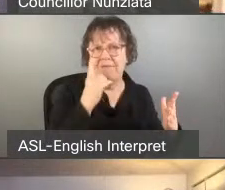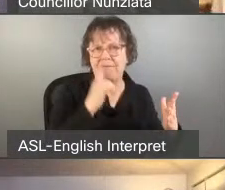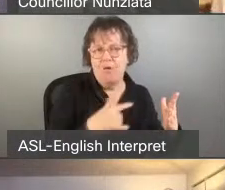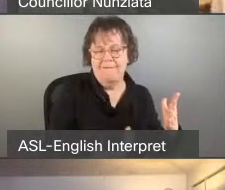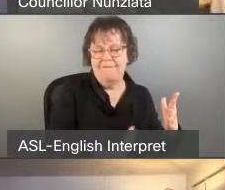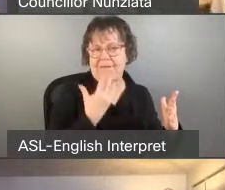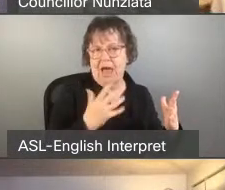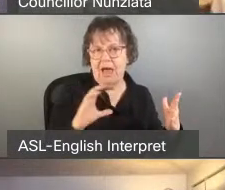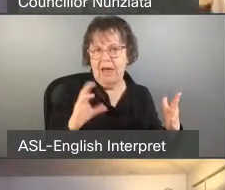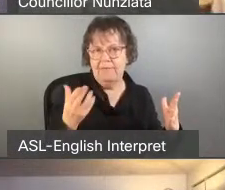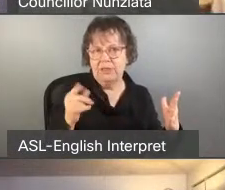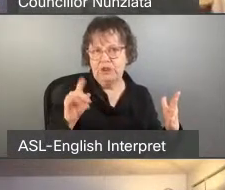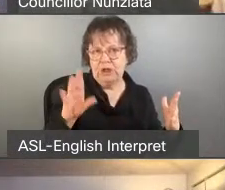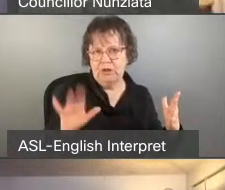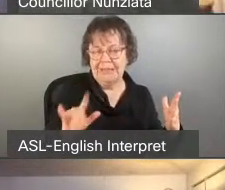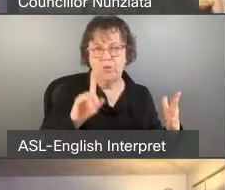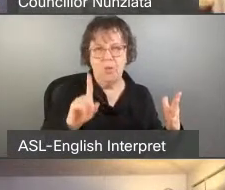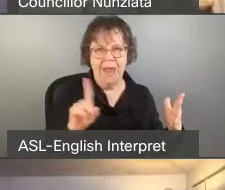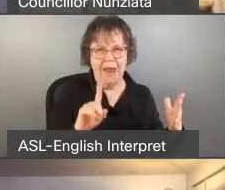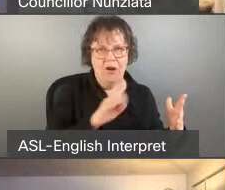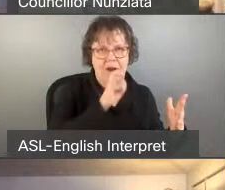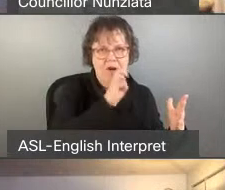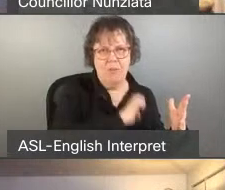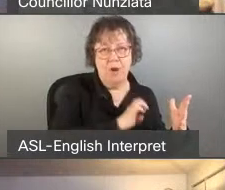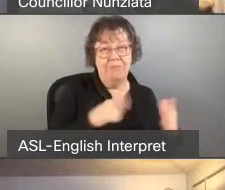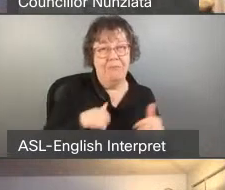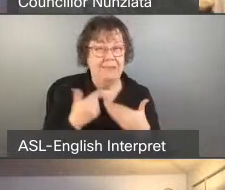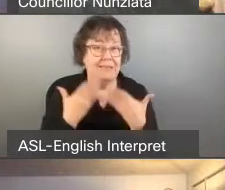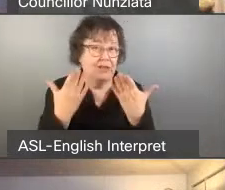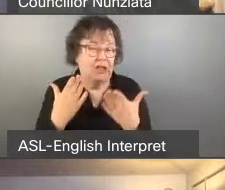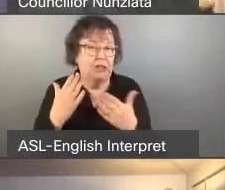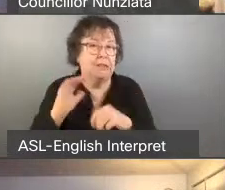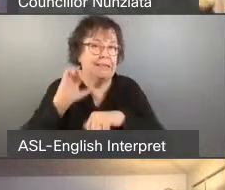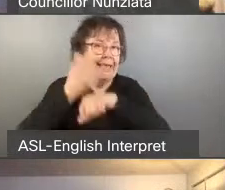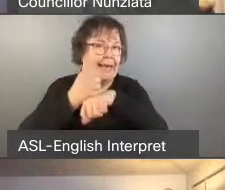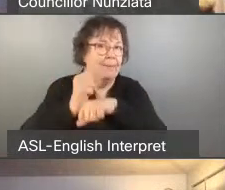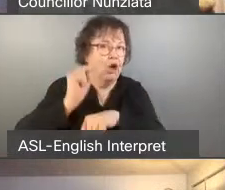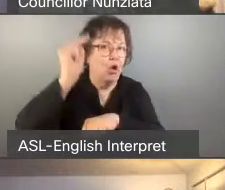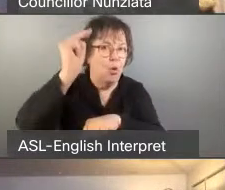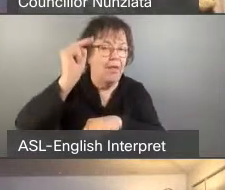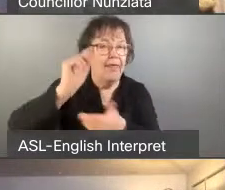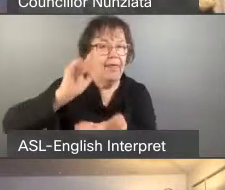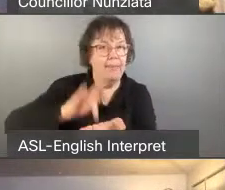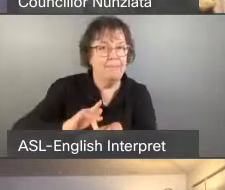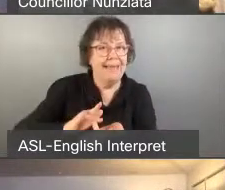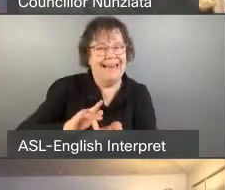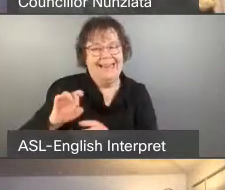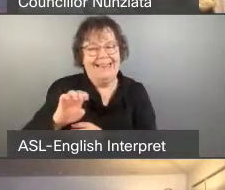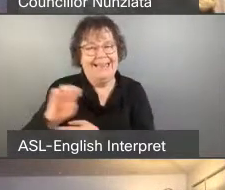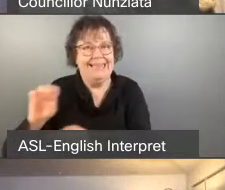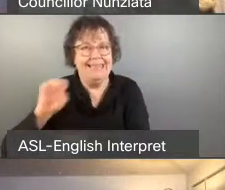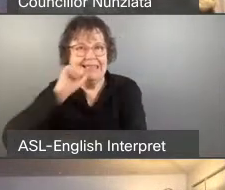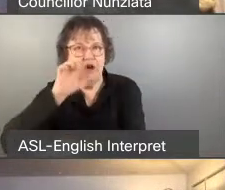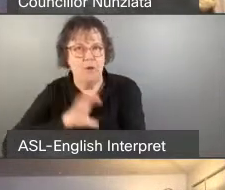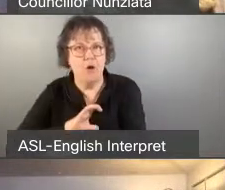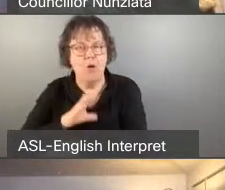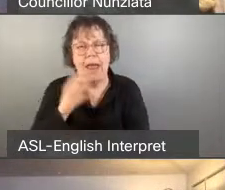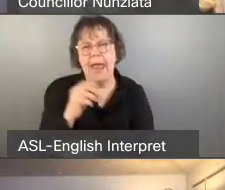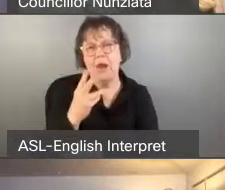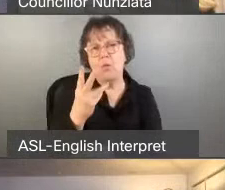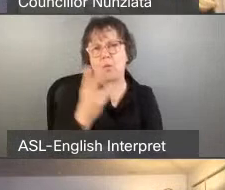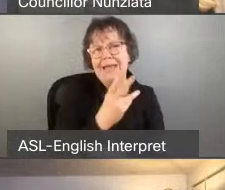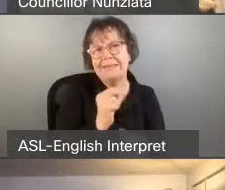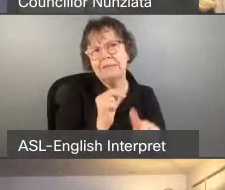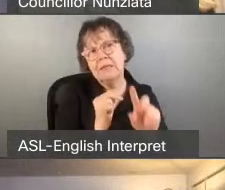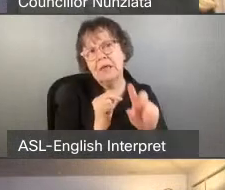Etobicoke. My suggestion would be to put one up in the north in the middle, one in the east in Scarborough and then one in the west in either North